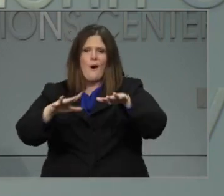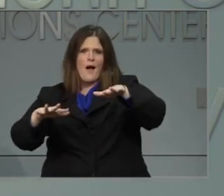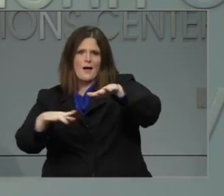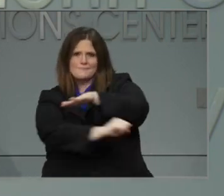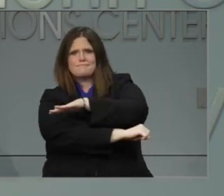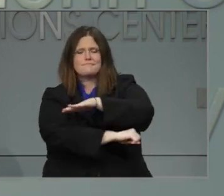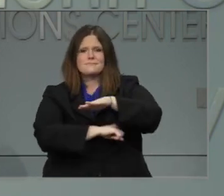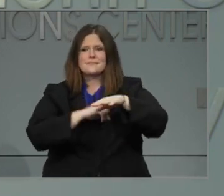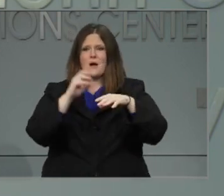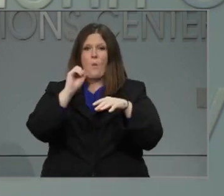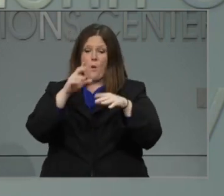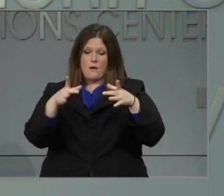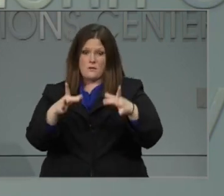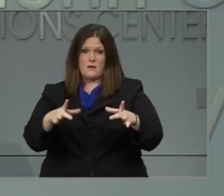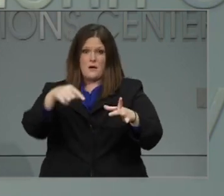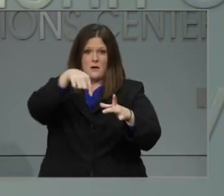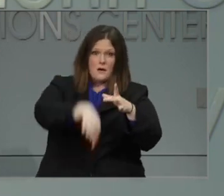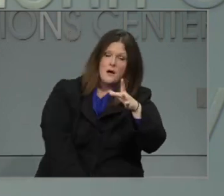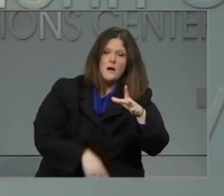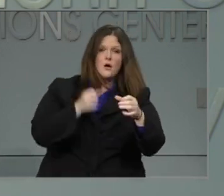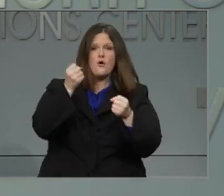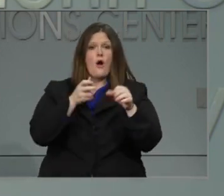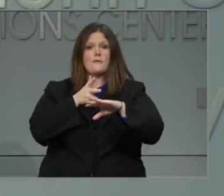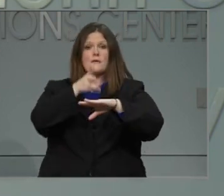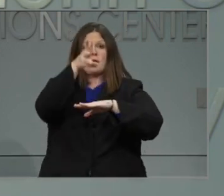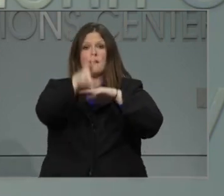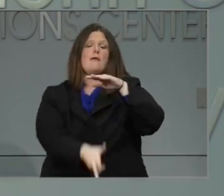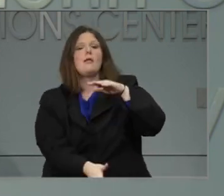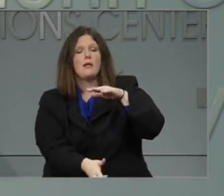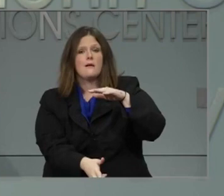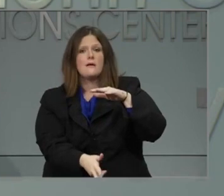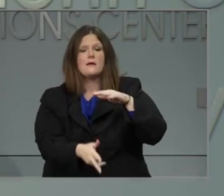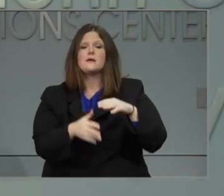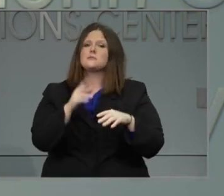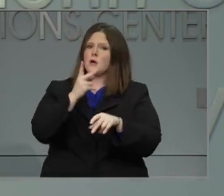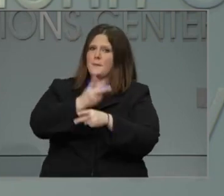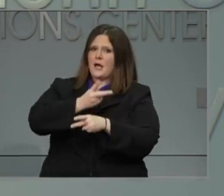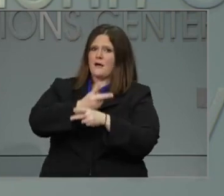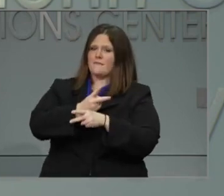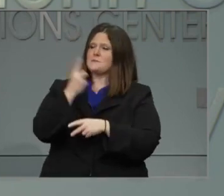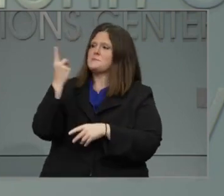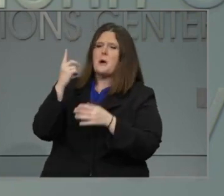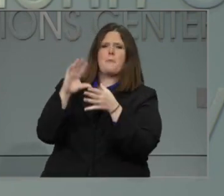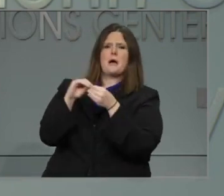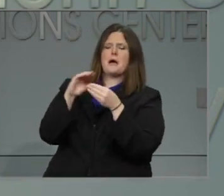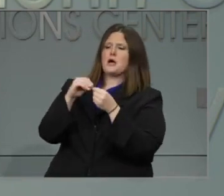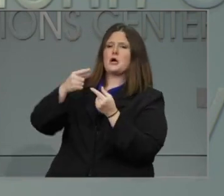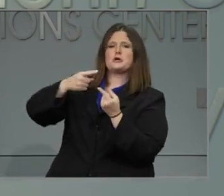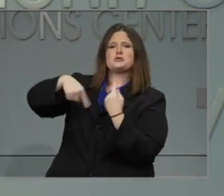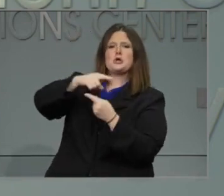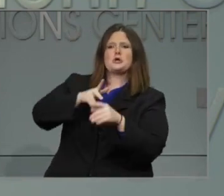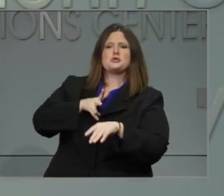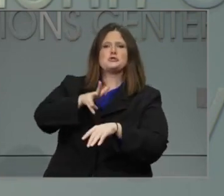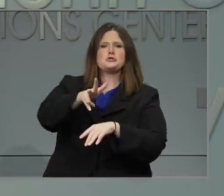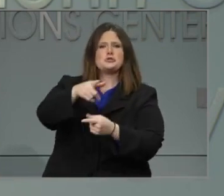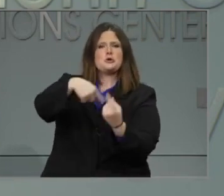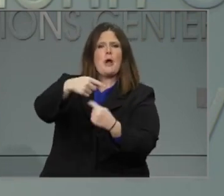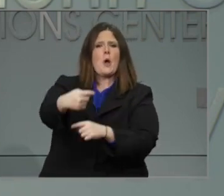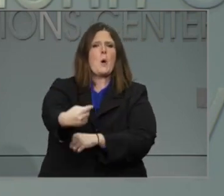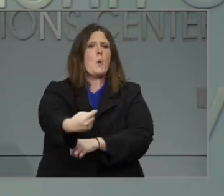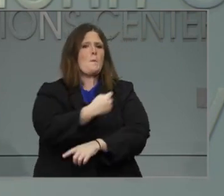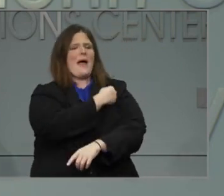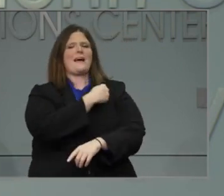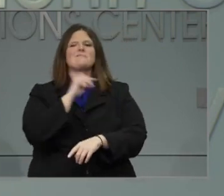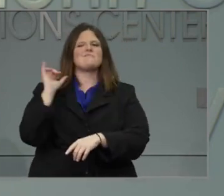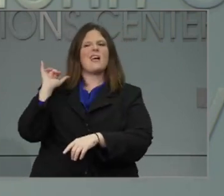turn around, don't drown. This is wise advice that was provided to me years ago by my strong partner, Colonel Glenn McNeil, the